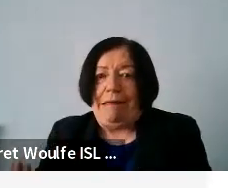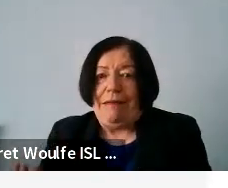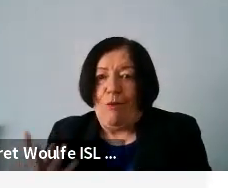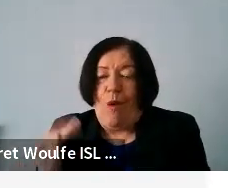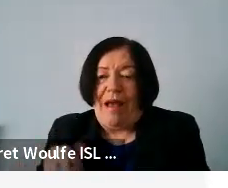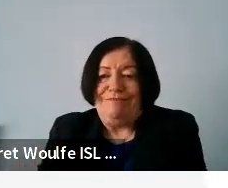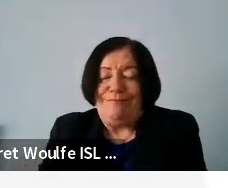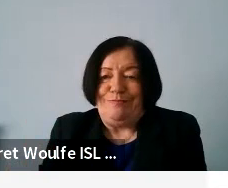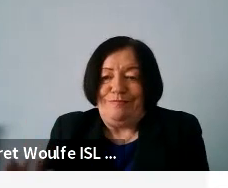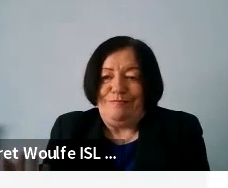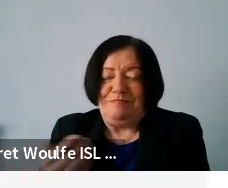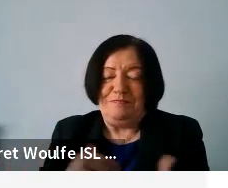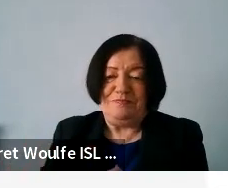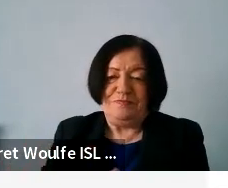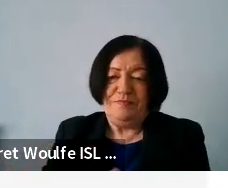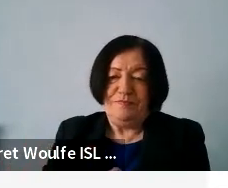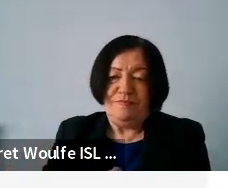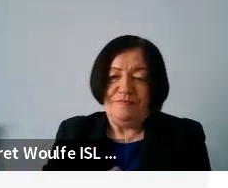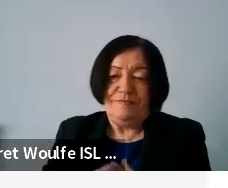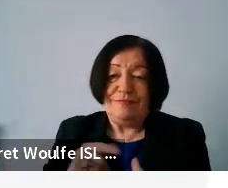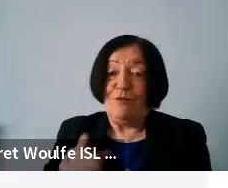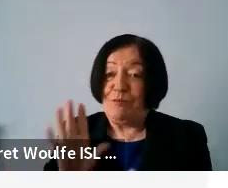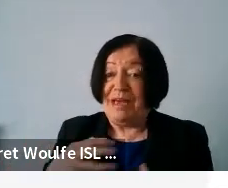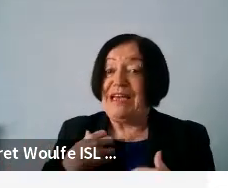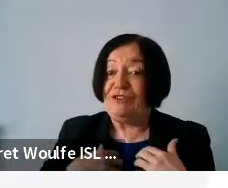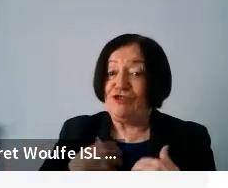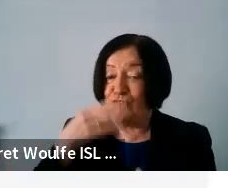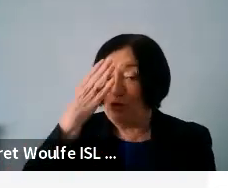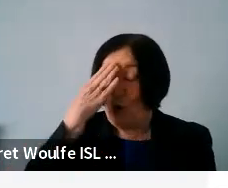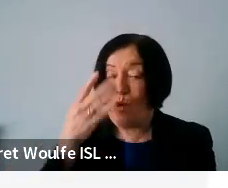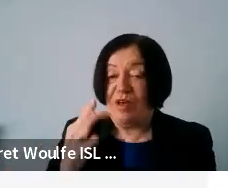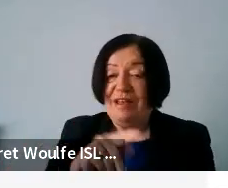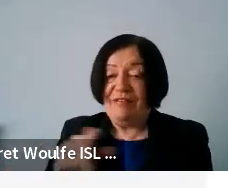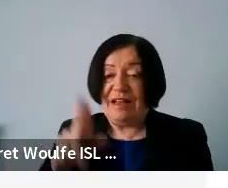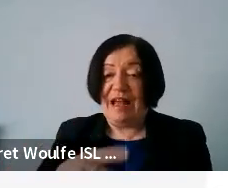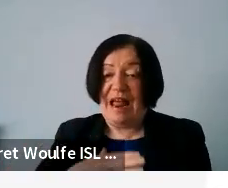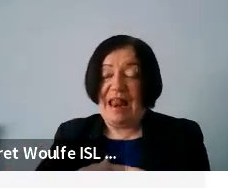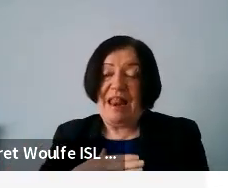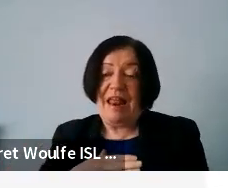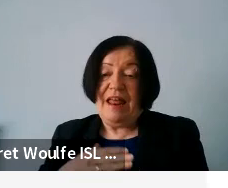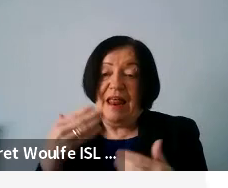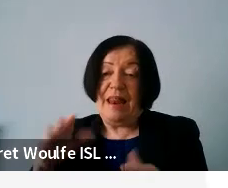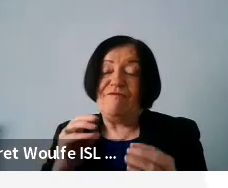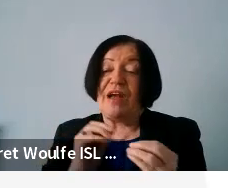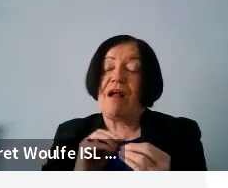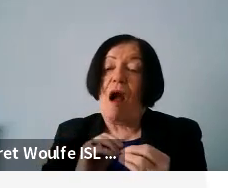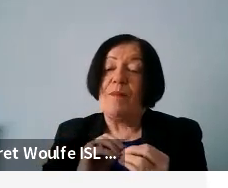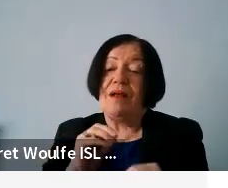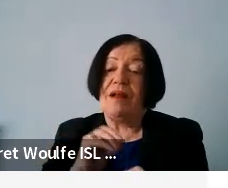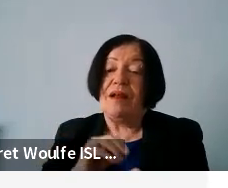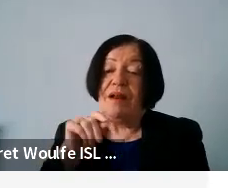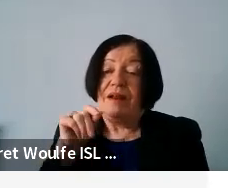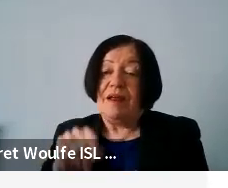as well. It would be interesting to know if they can leave a comment in the chat